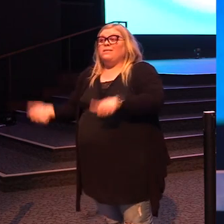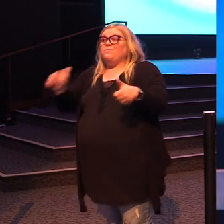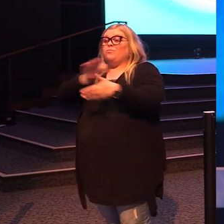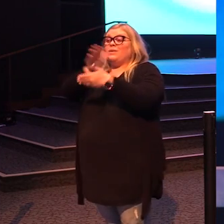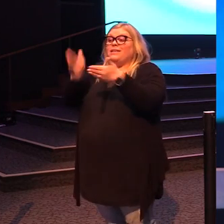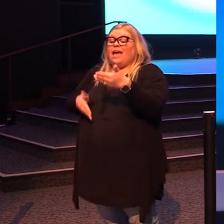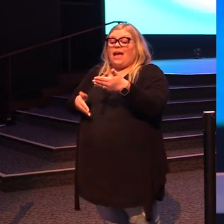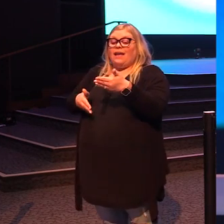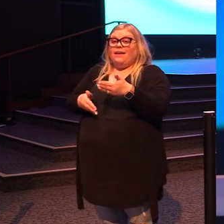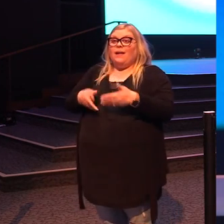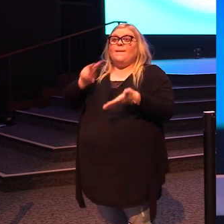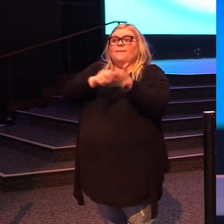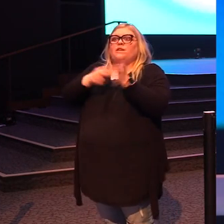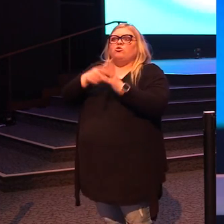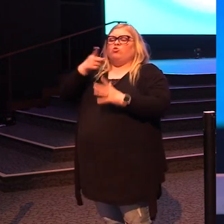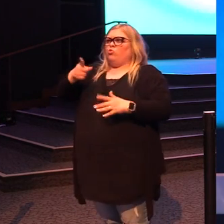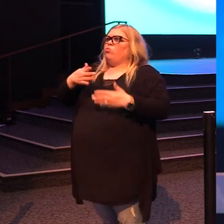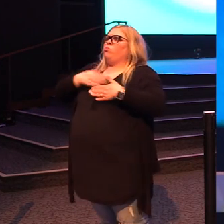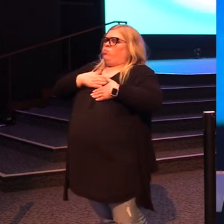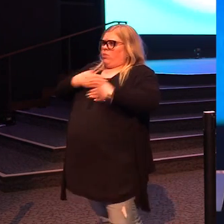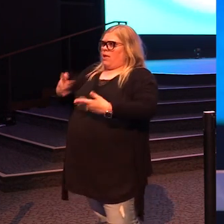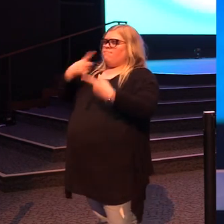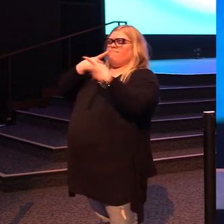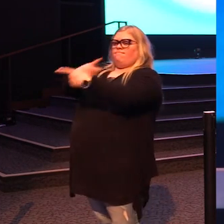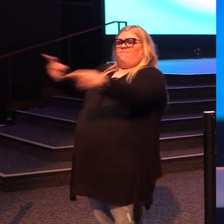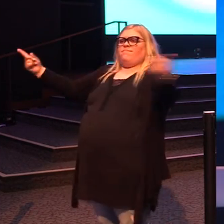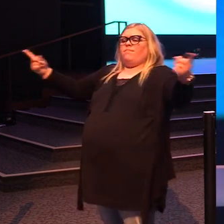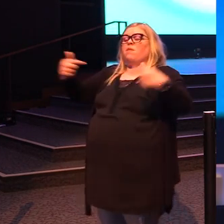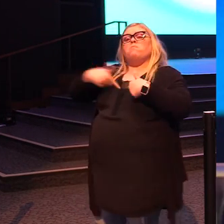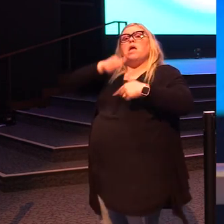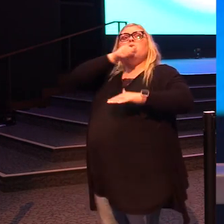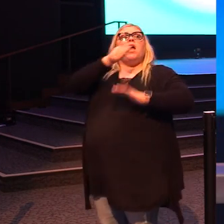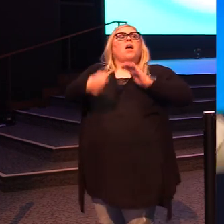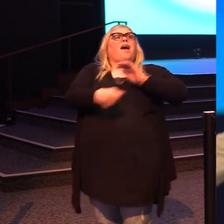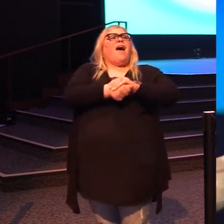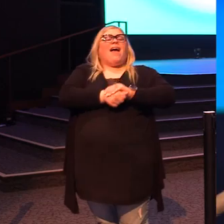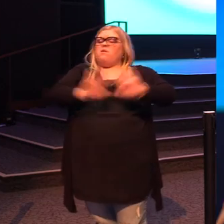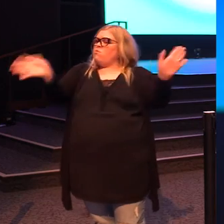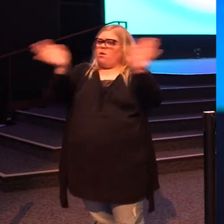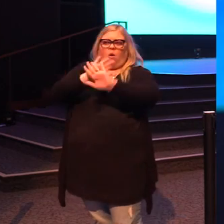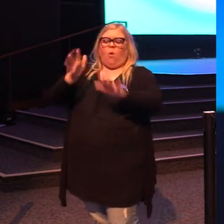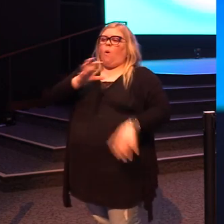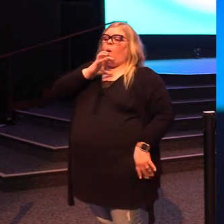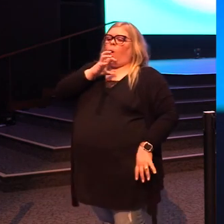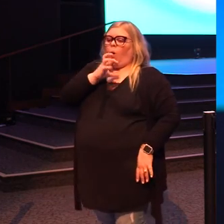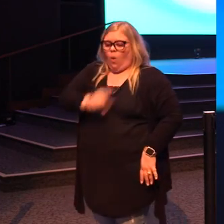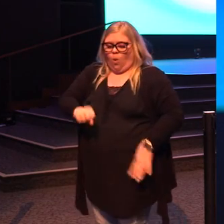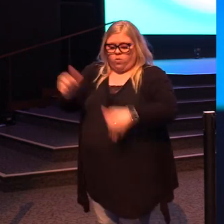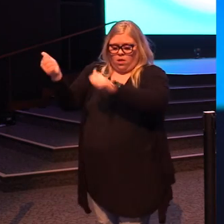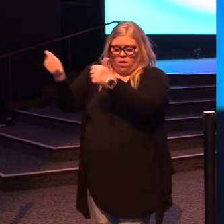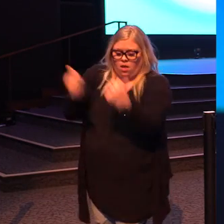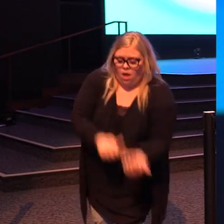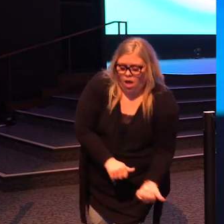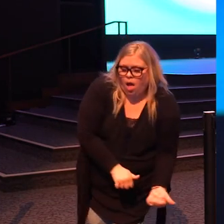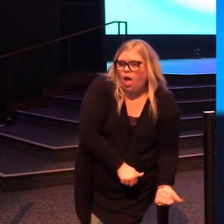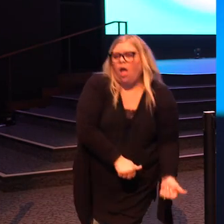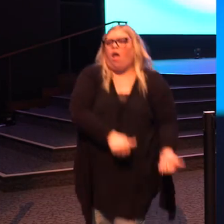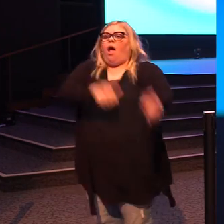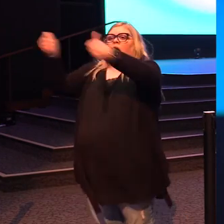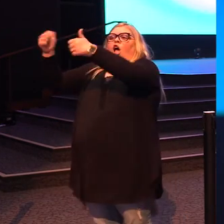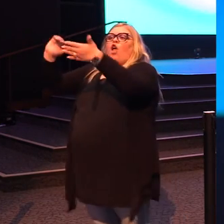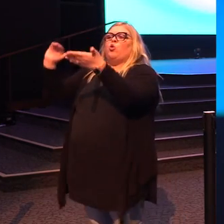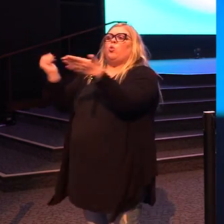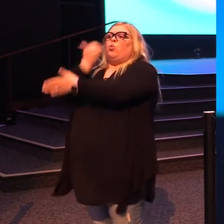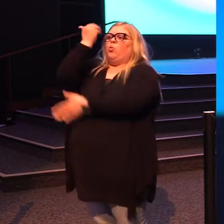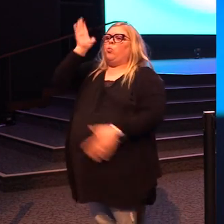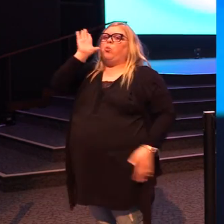It's you taking a stand. It's you like, I'm not hiding this. I'm putting the old Zacchaeus in the water and the new Zacchaeus will